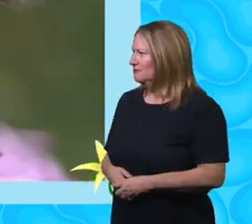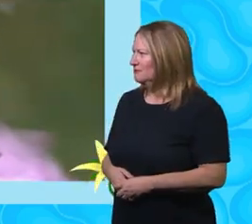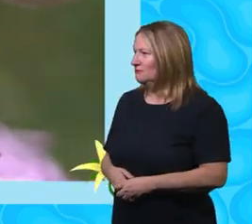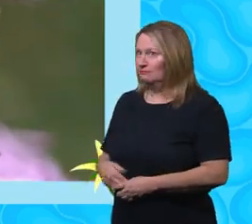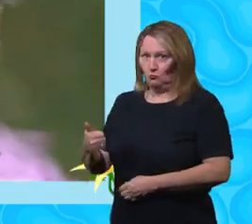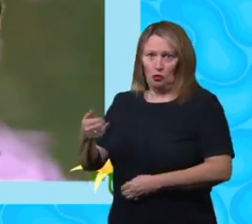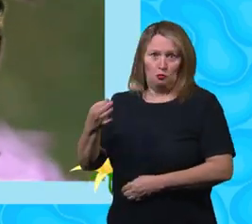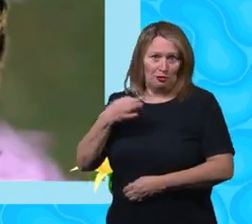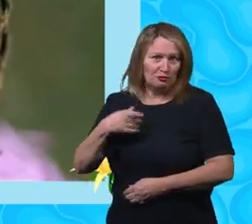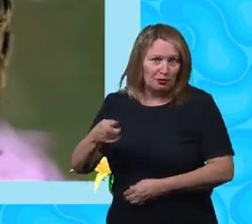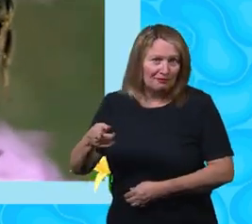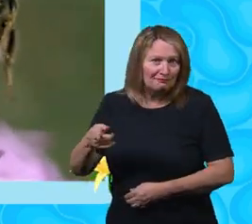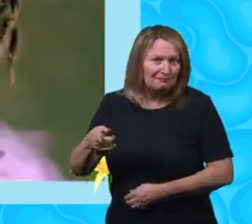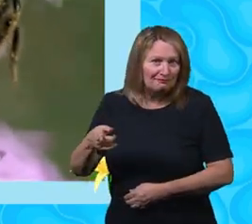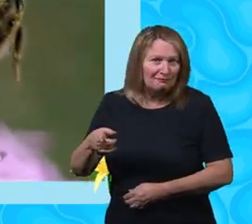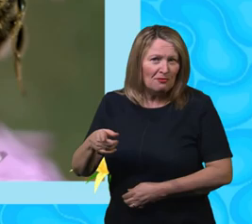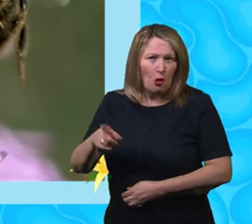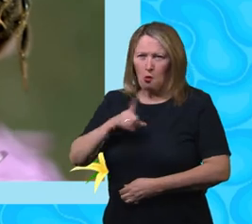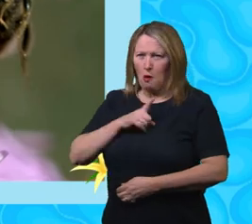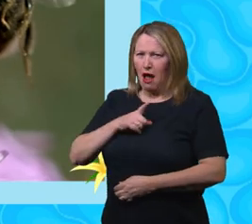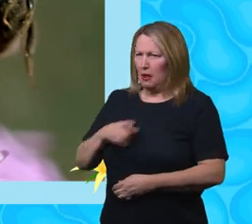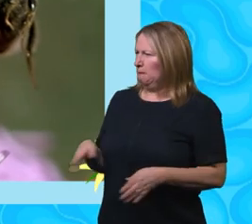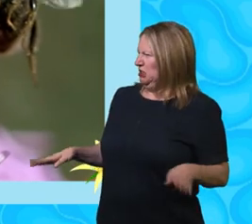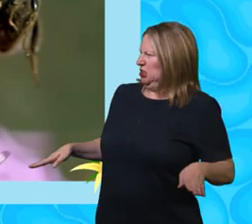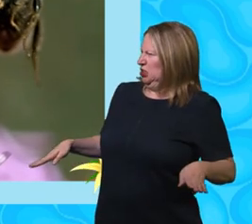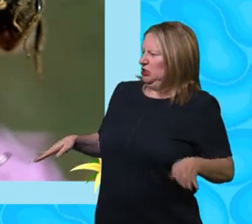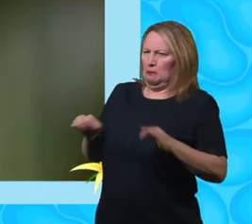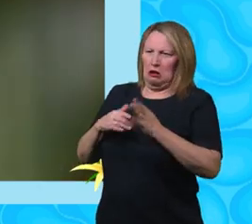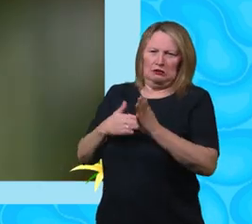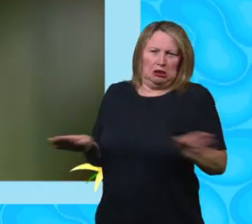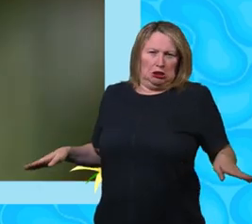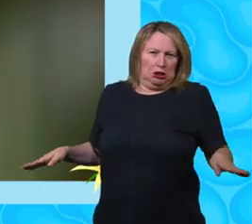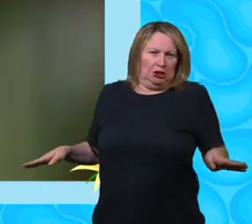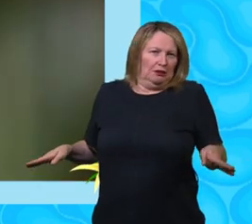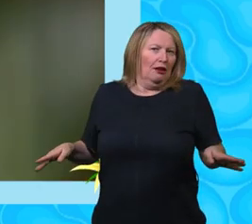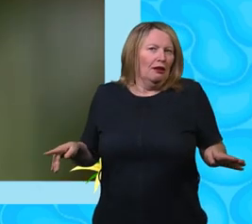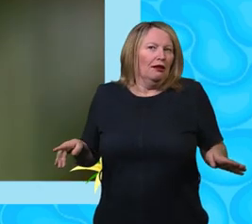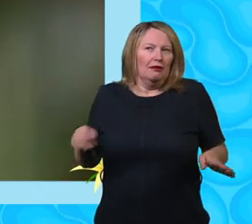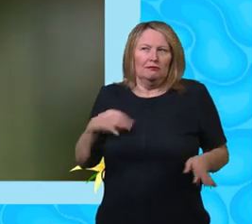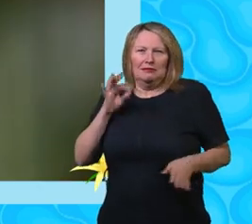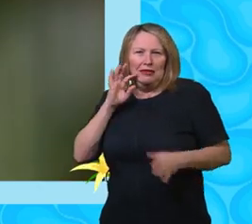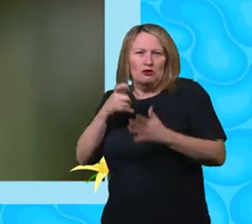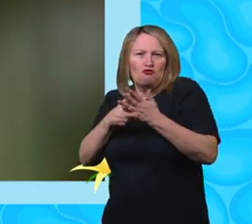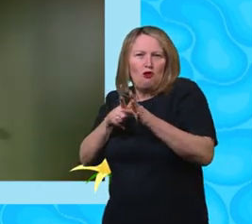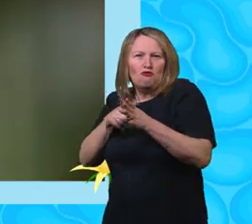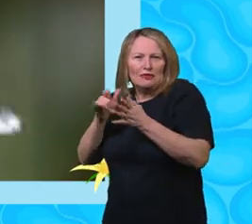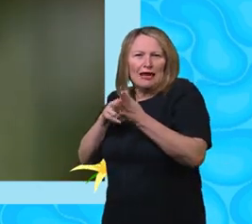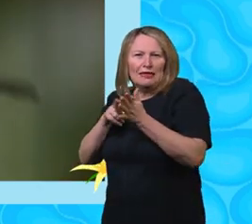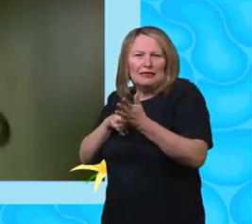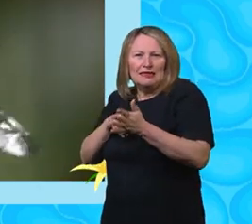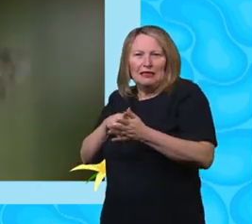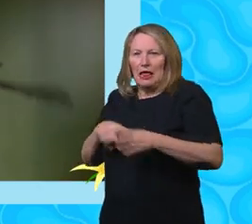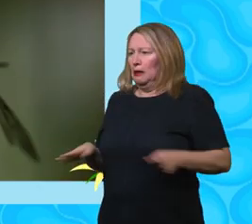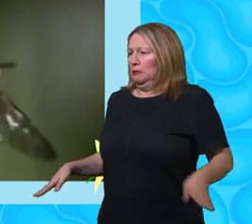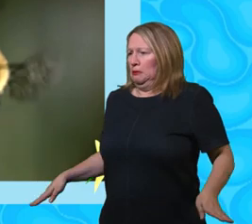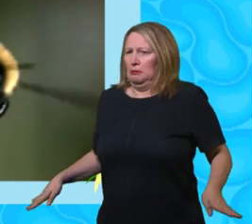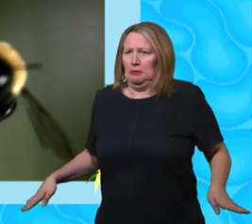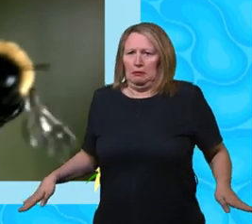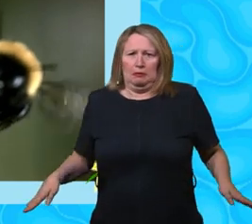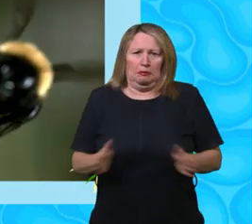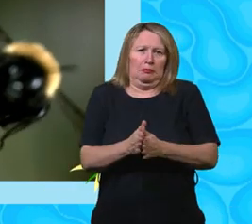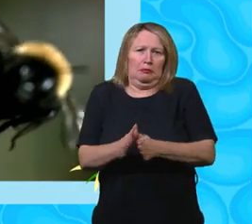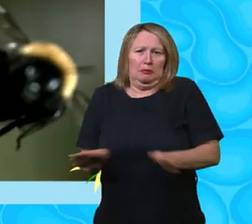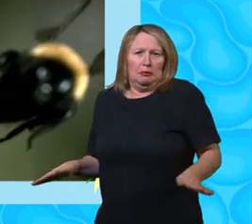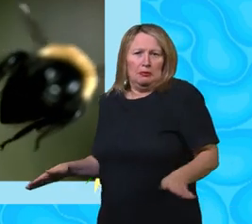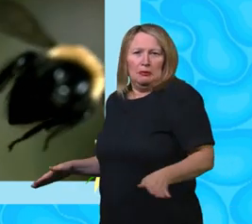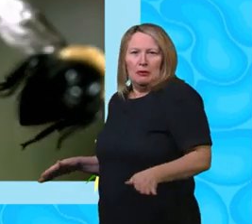Great question, Kush. Why do bumble bees buzz? We've seen Rory and Sandy buzzing like bees. Now let's have a closer